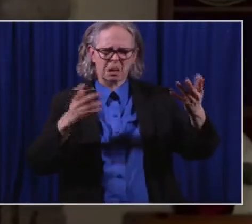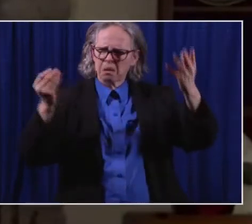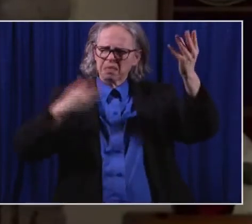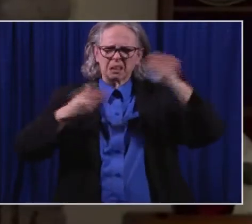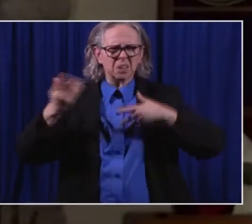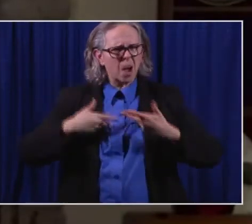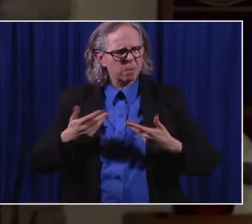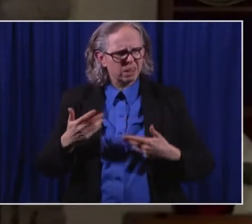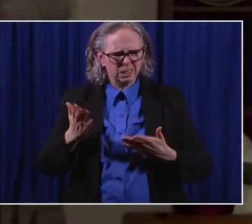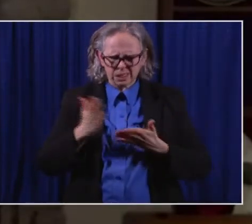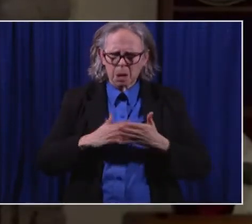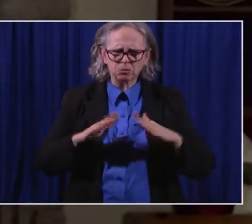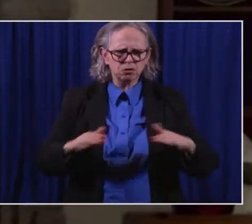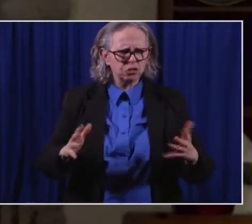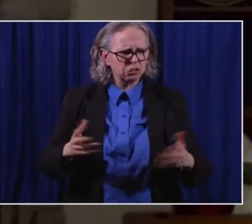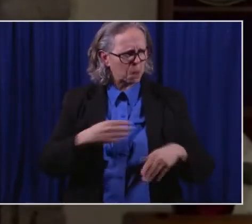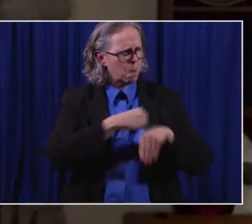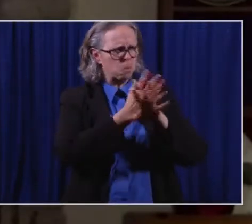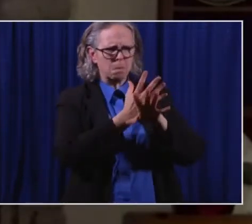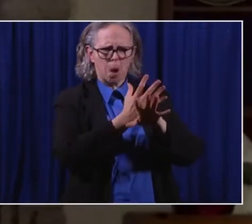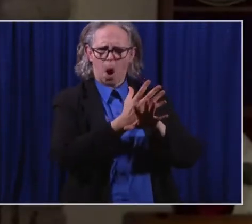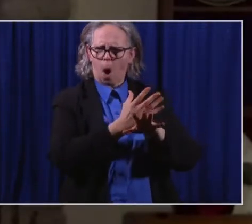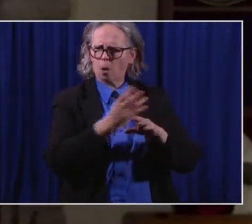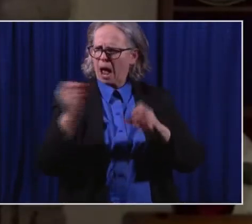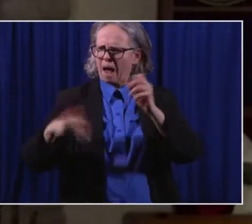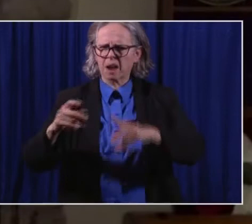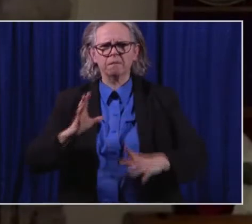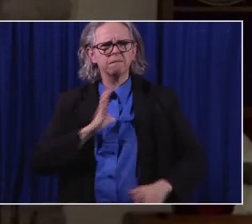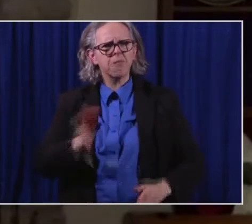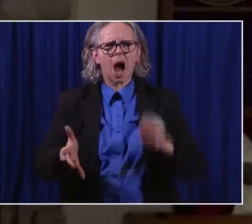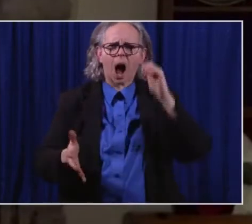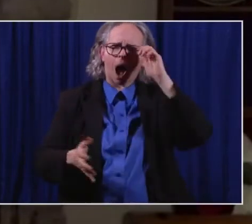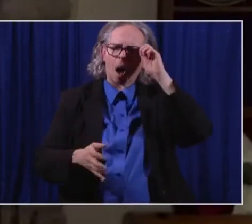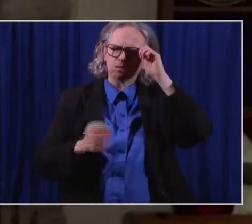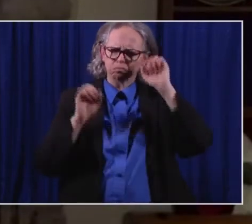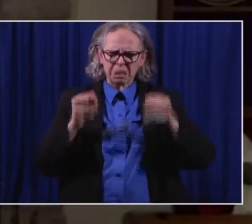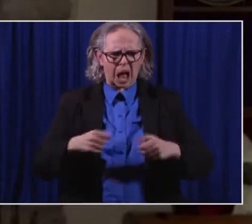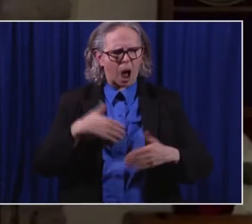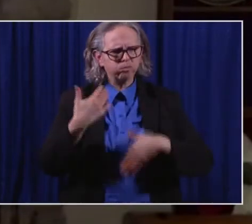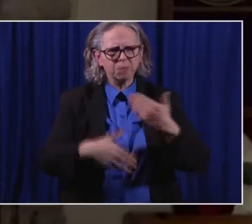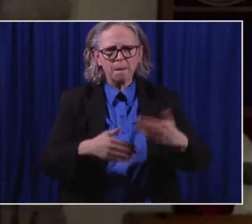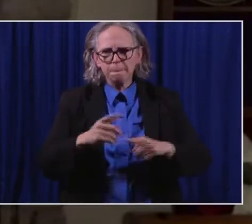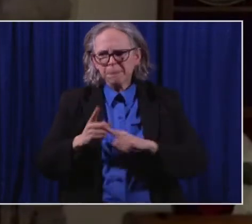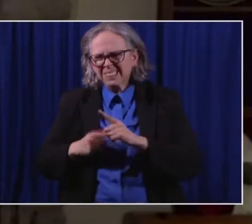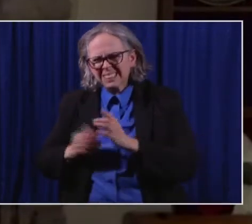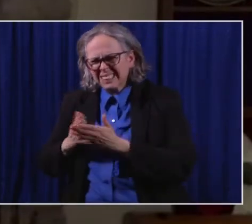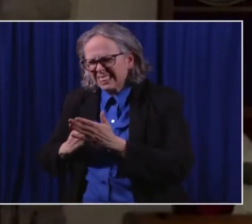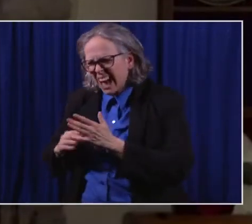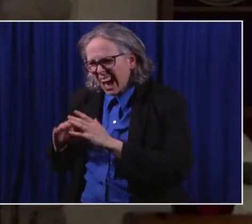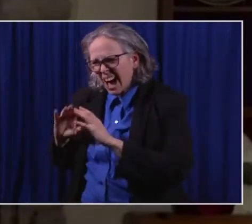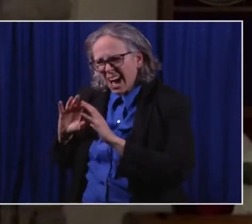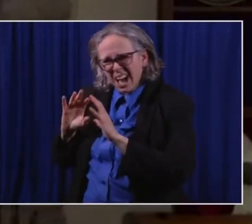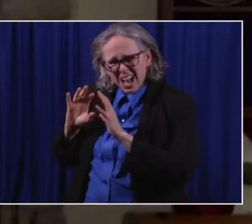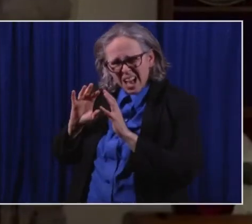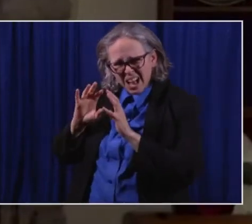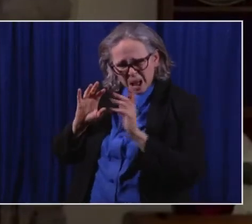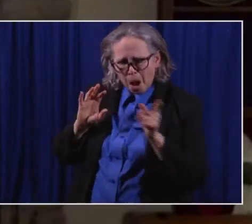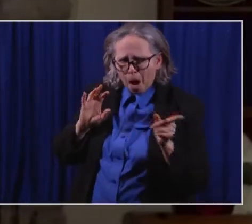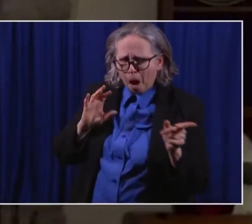Uh, there's probably a small minority that maybe even prefer it and do do better, uh,